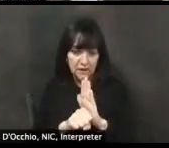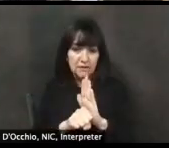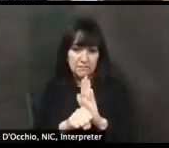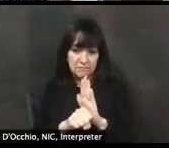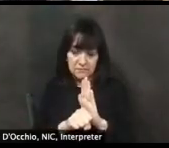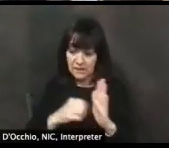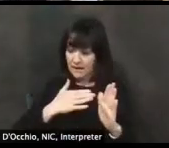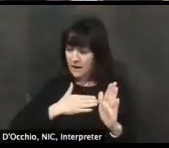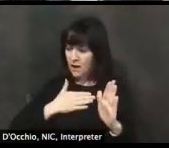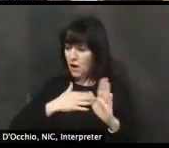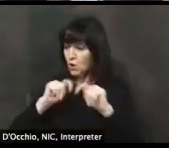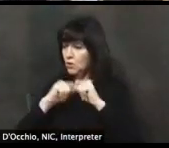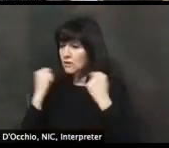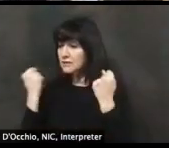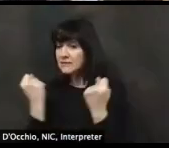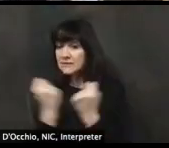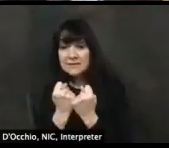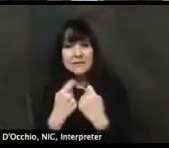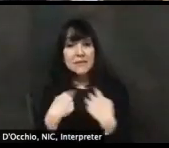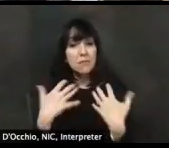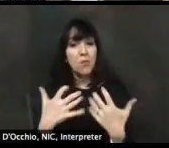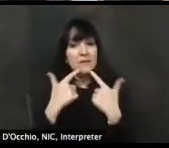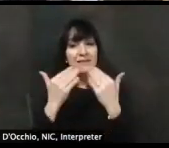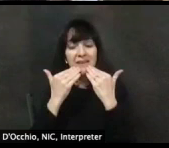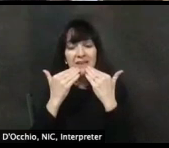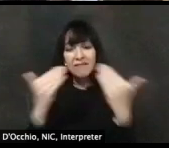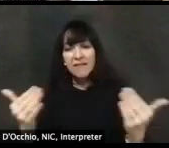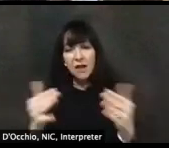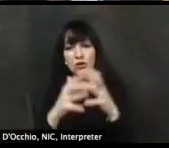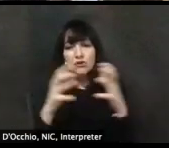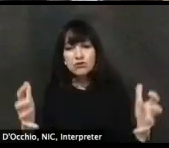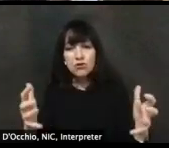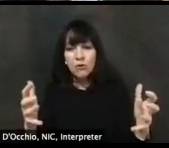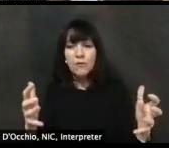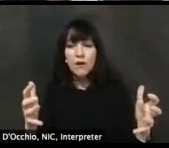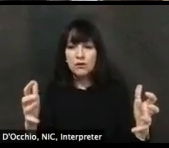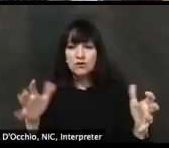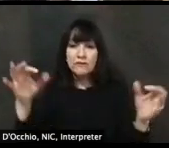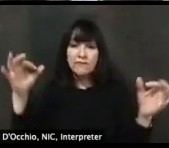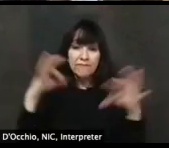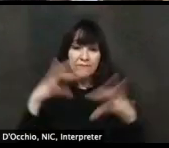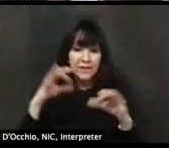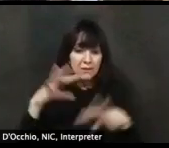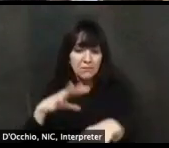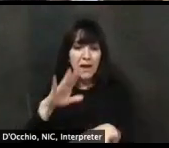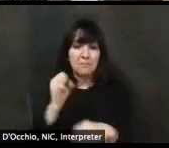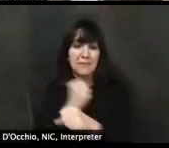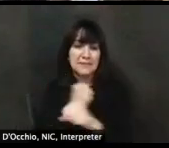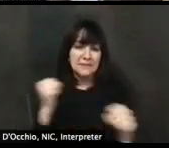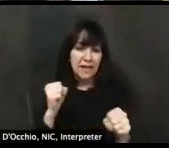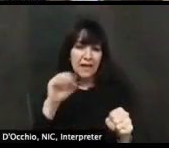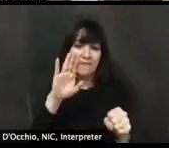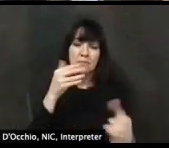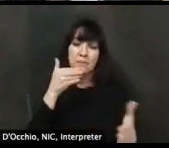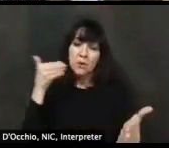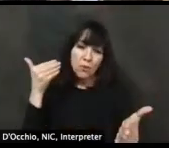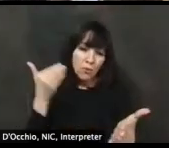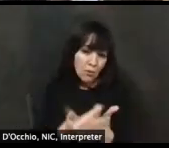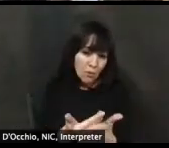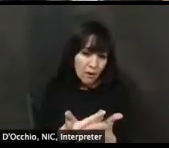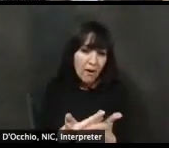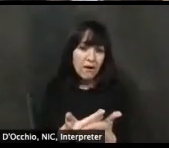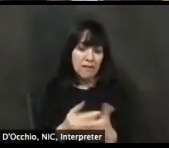other electeds, I want to say thank you so much for the feedback. Be safe, be well, look forward to continuing our